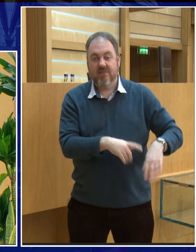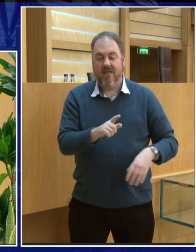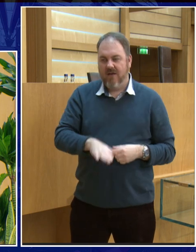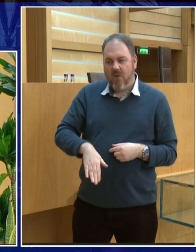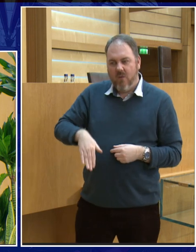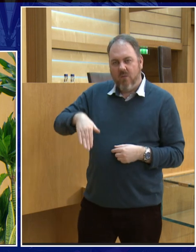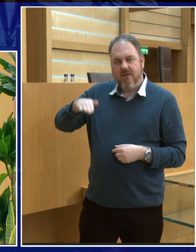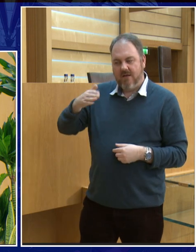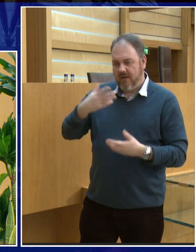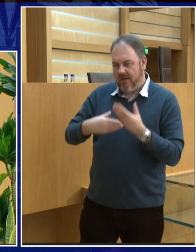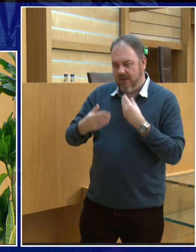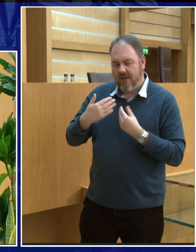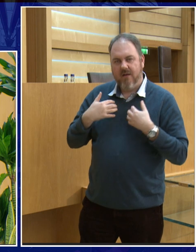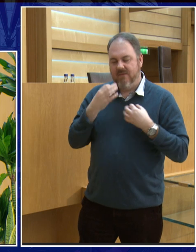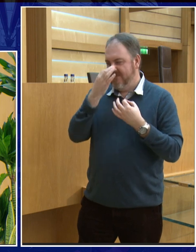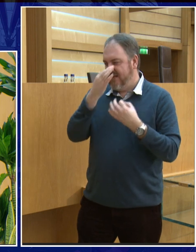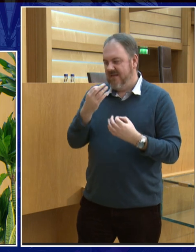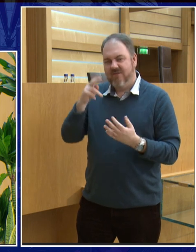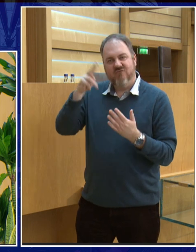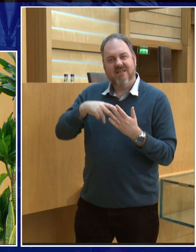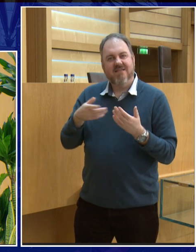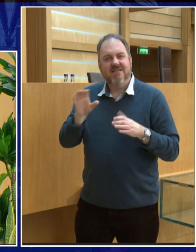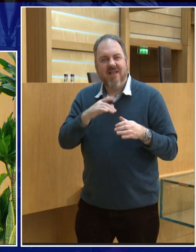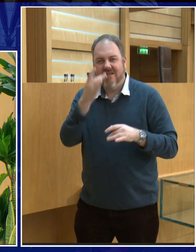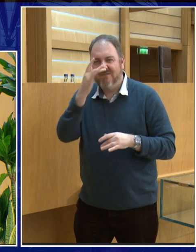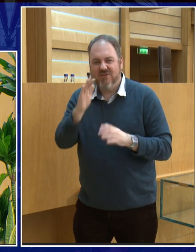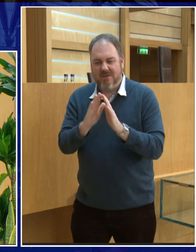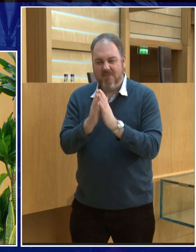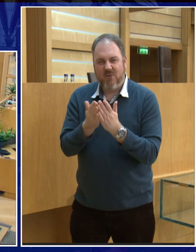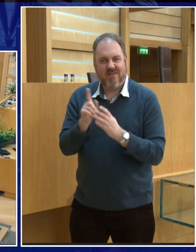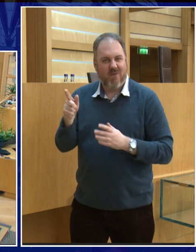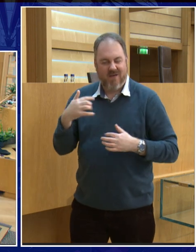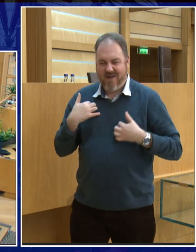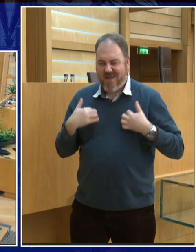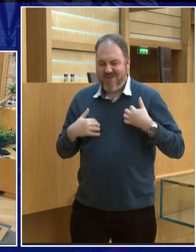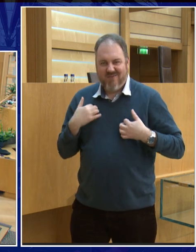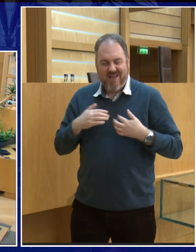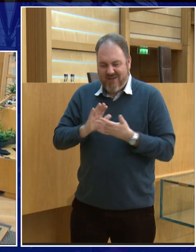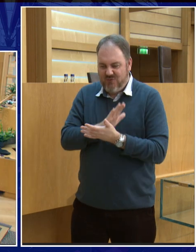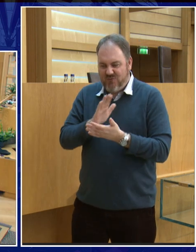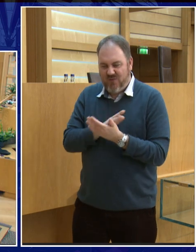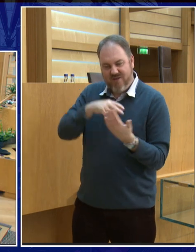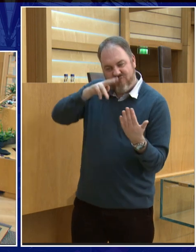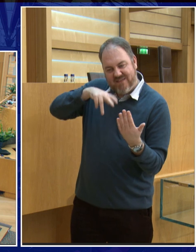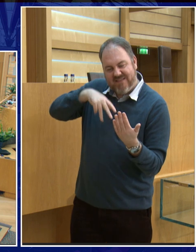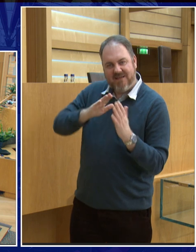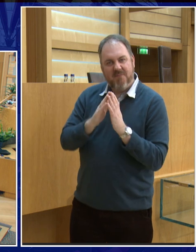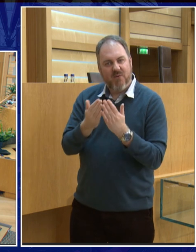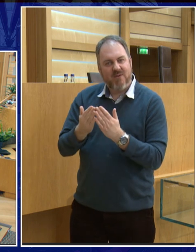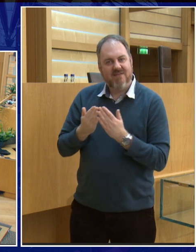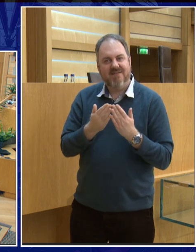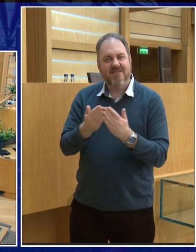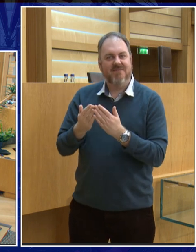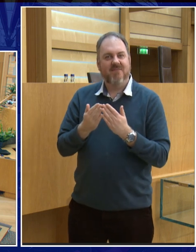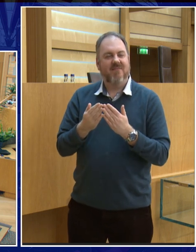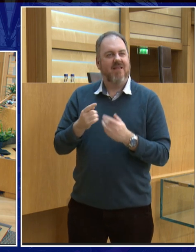fiction really helped me sort of get established because of sort of reading science fiction that they were stories worth reading and so one of things I was interested in is trying to find out, you which was